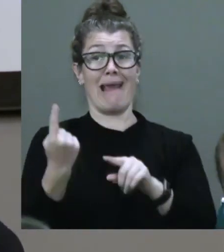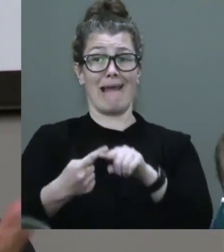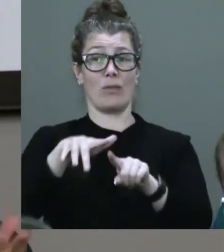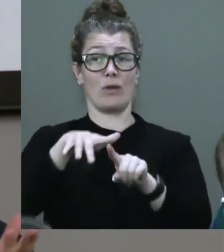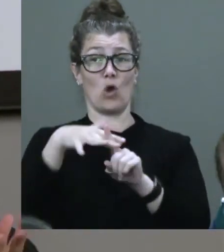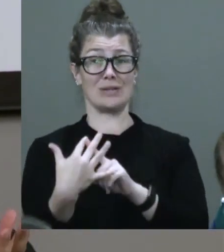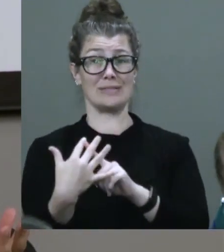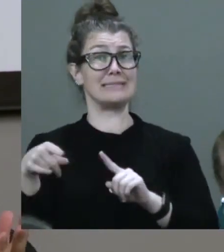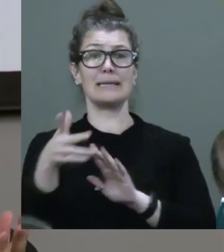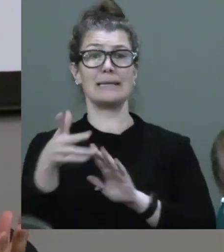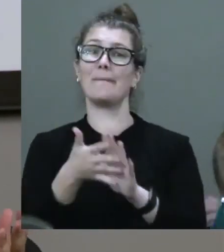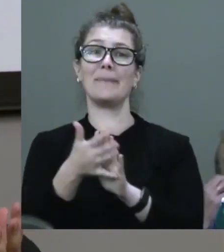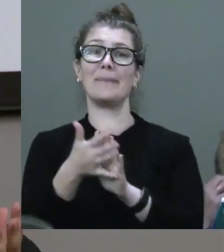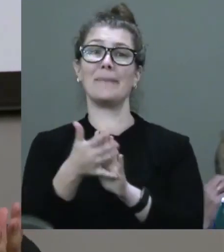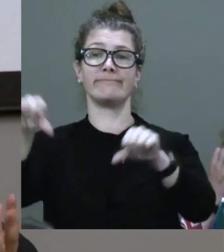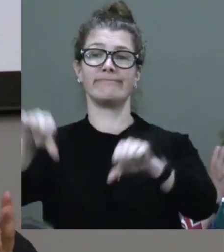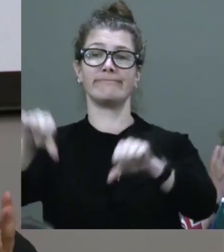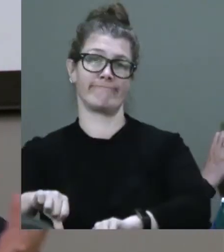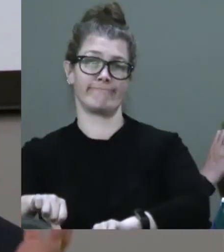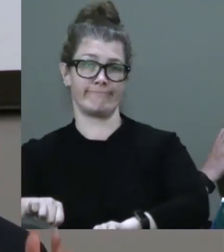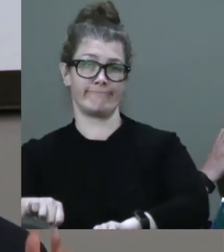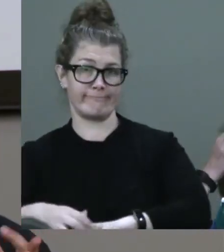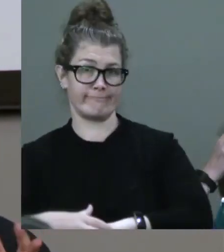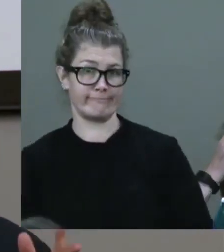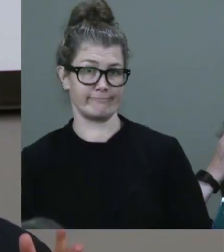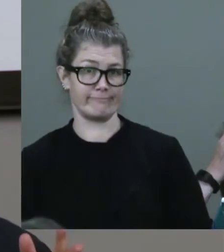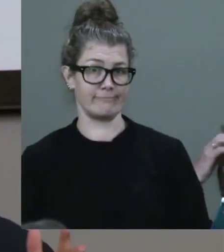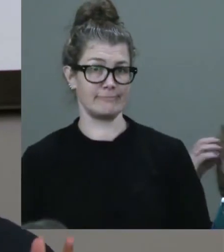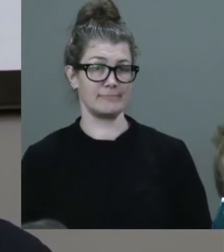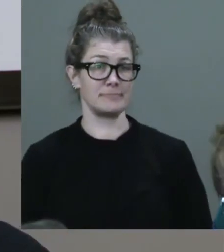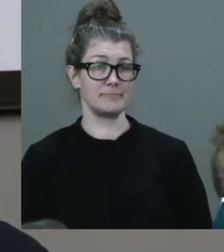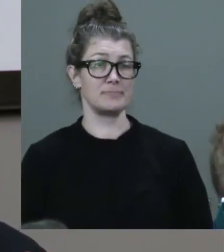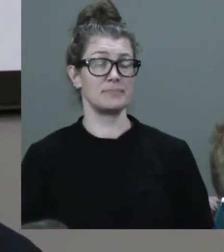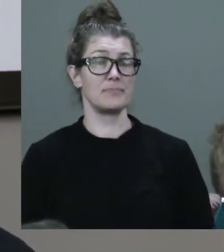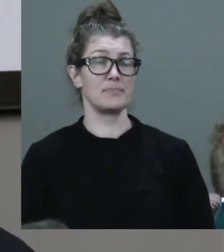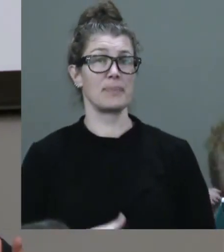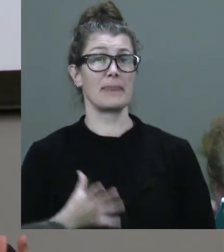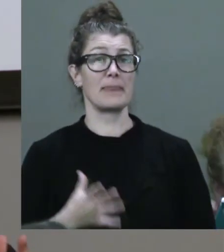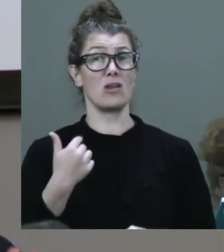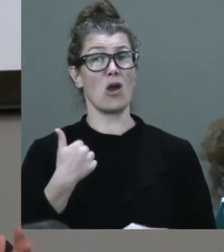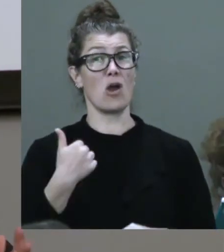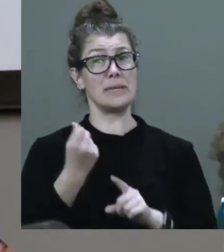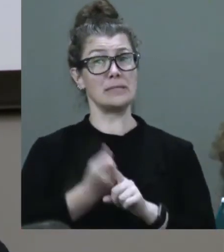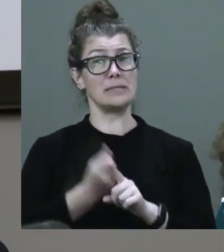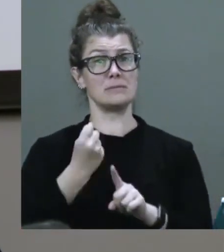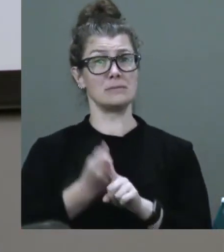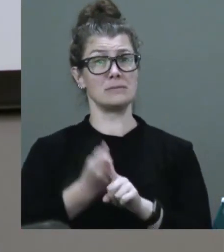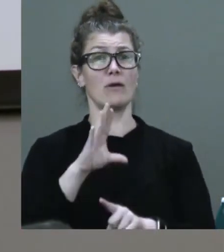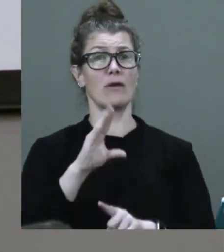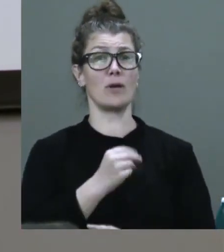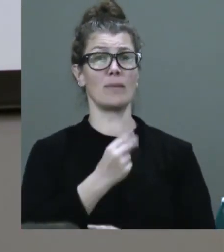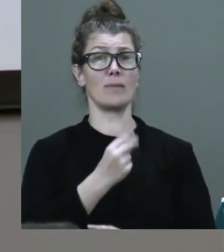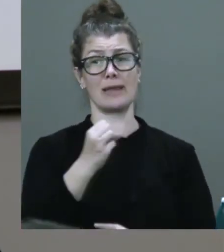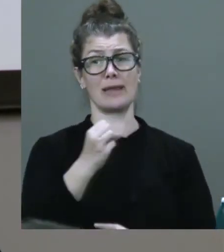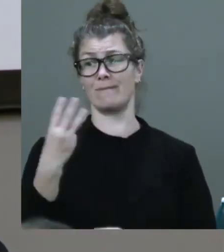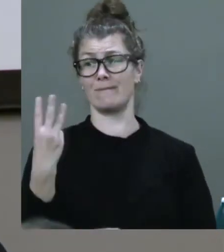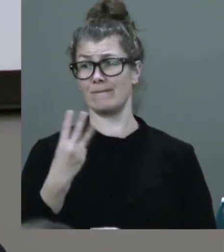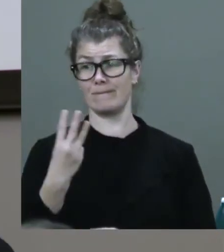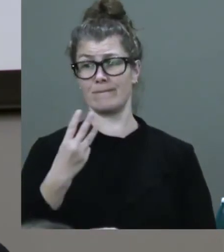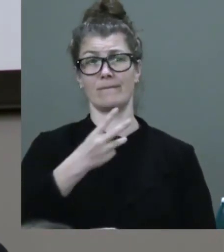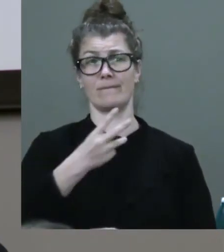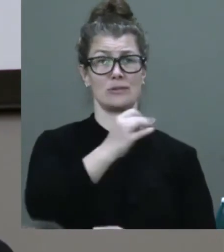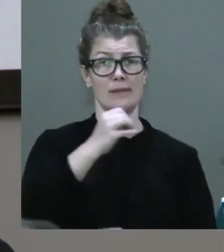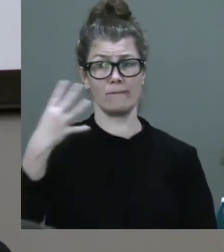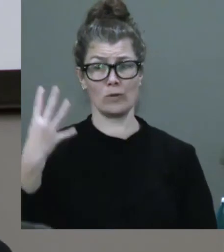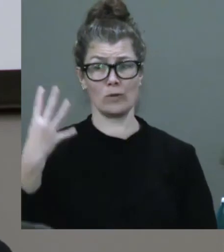it can't succeed. And I really do question, you know, we've been campaigning for this since 2013-14. We've